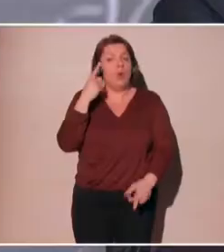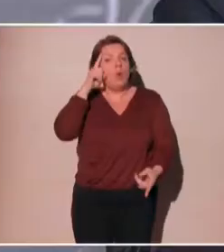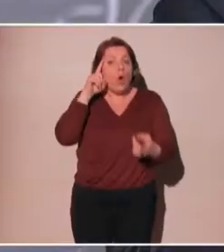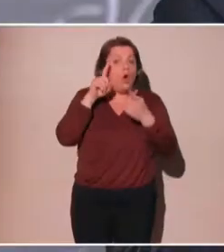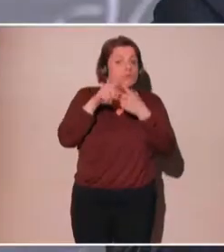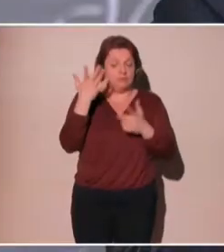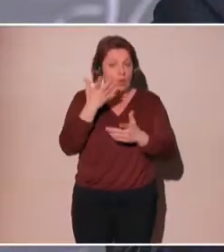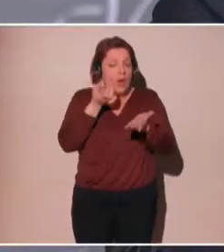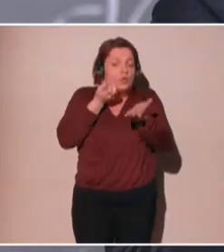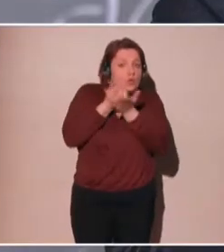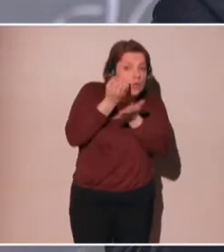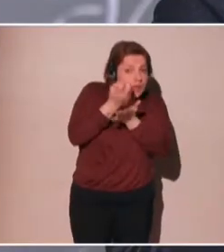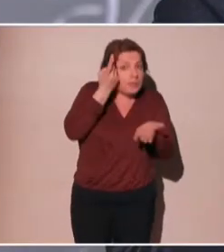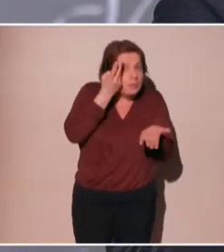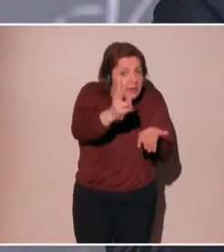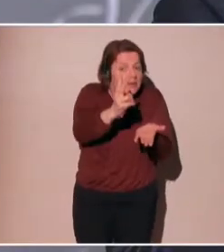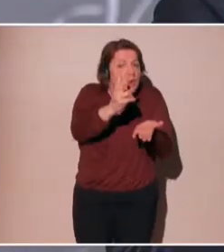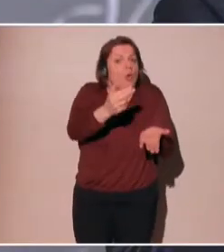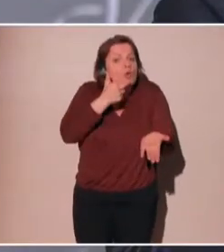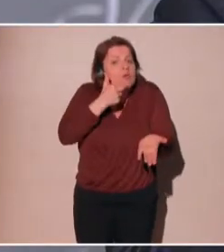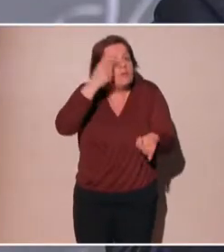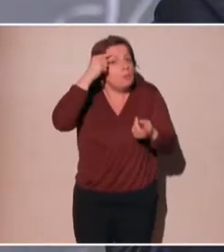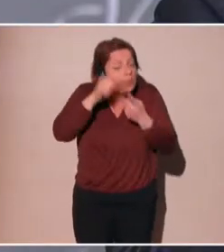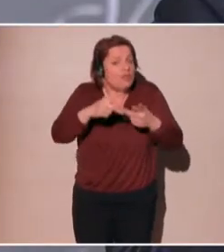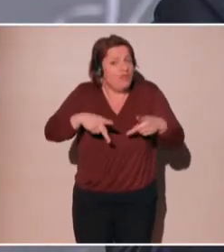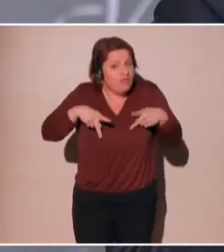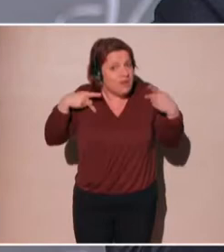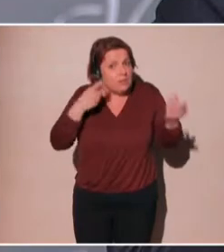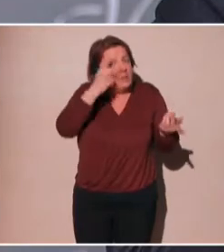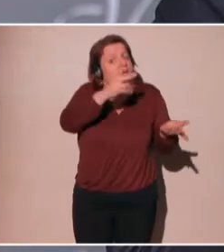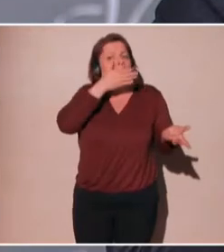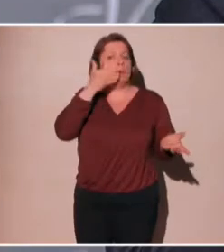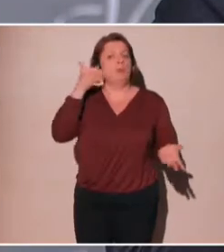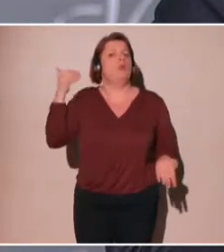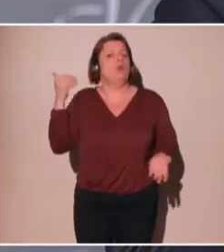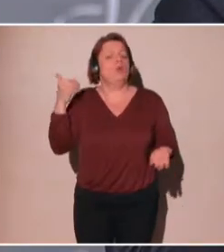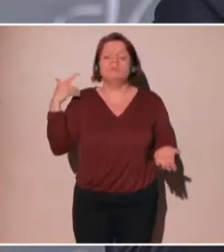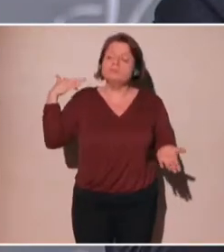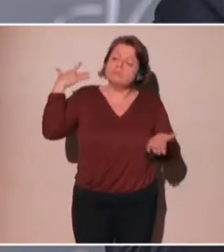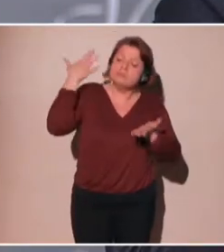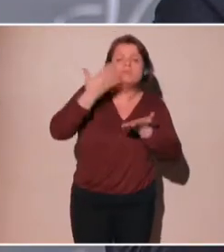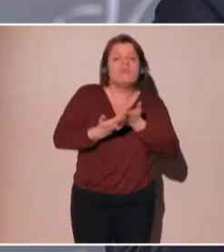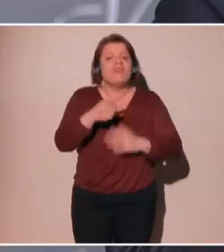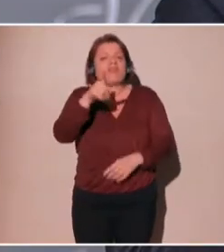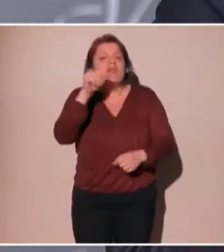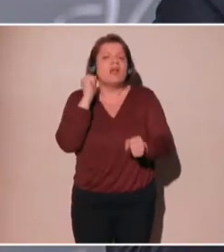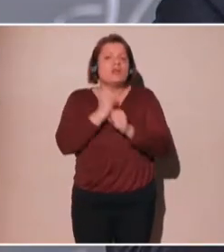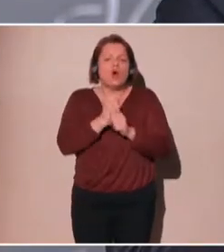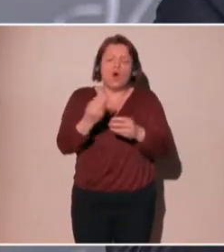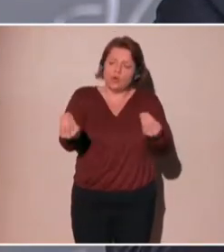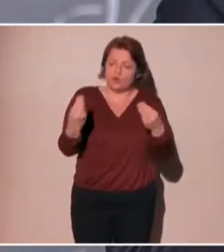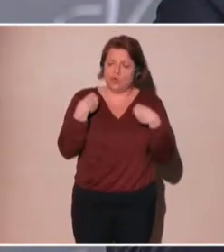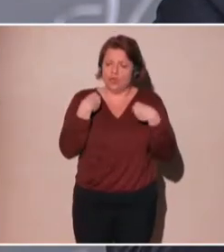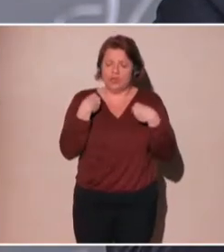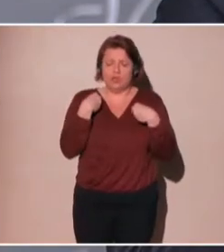We've been given a paradigm for the last 20 years or so that we have to share our data